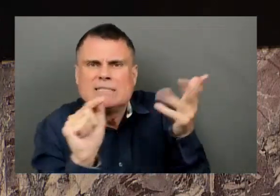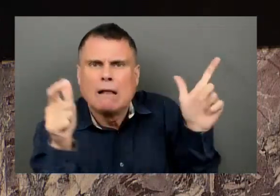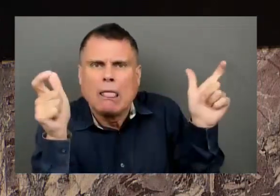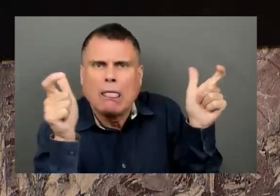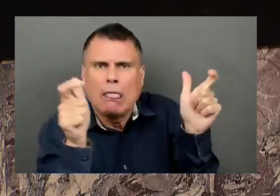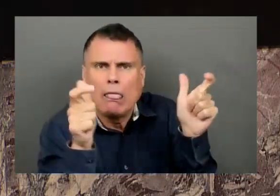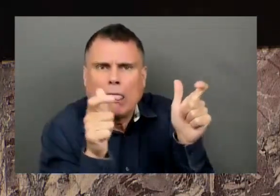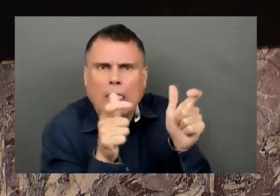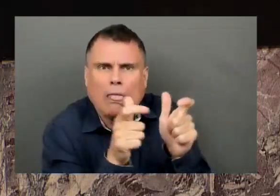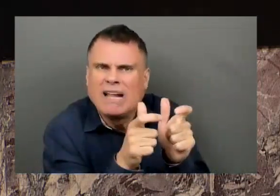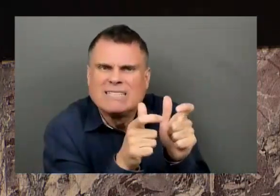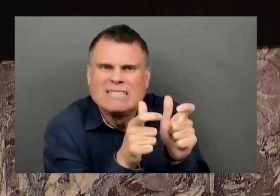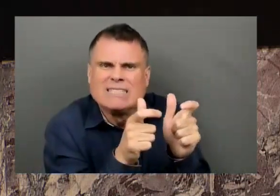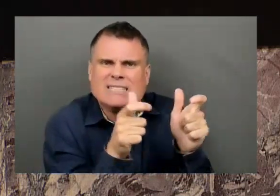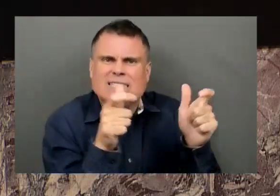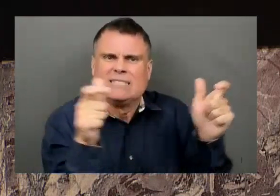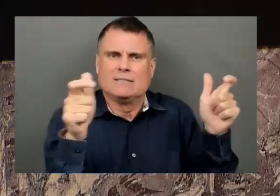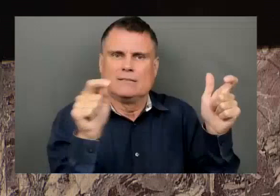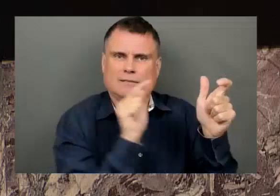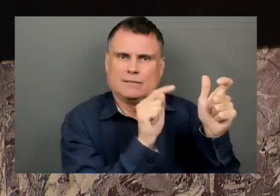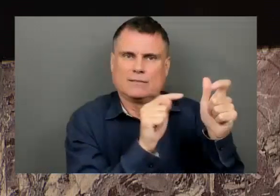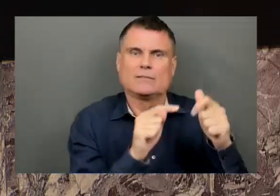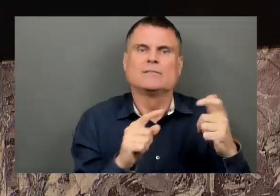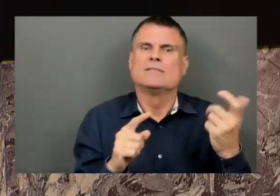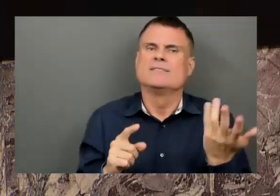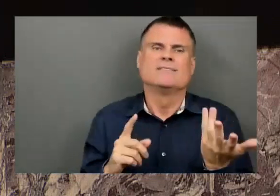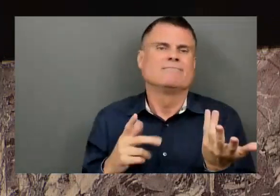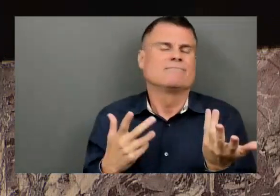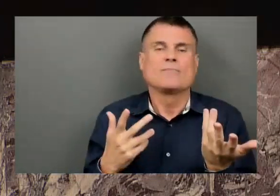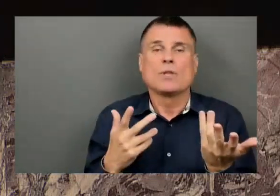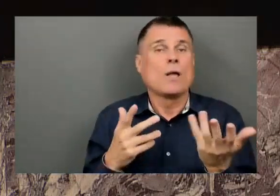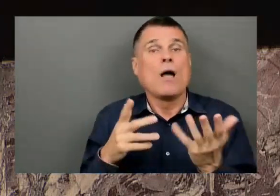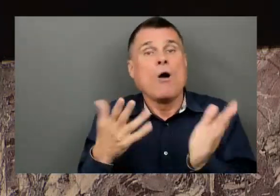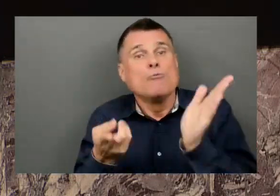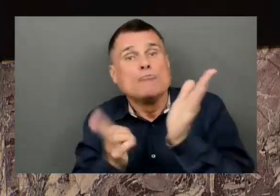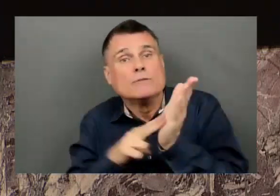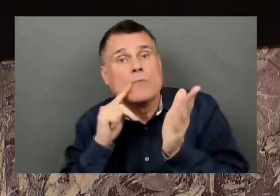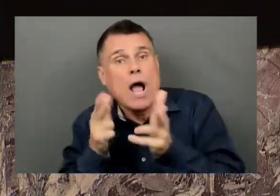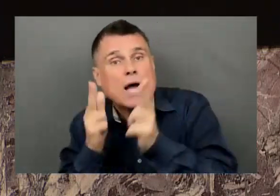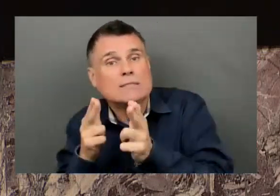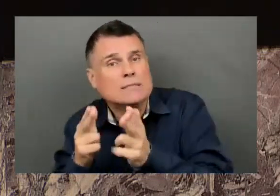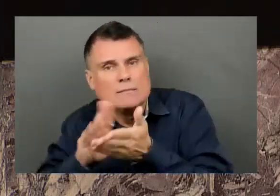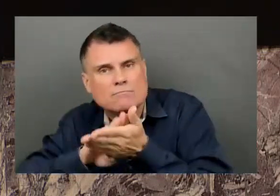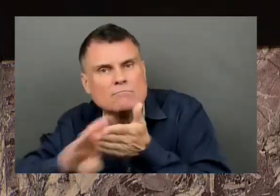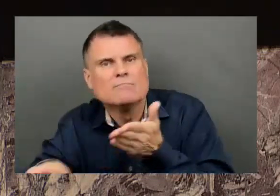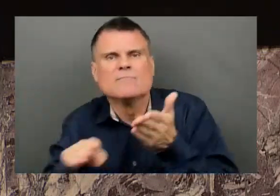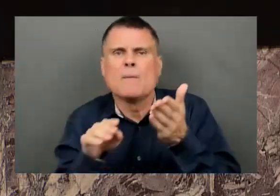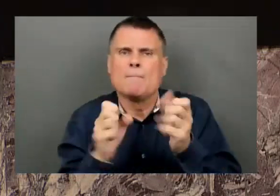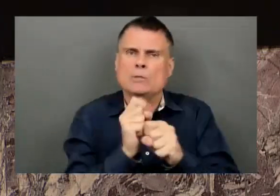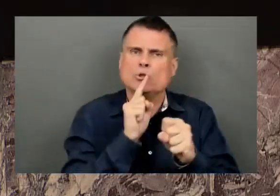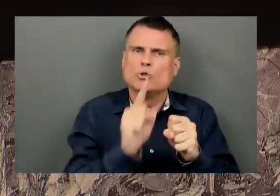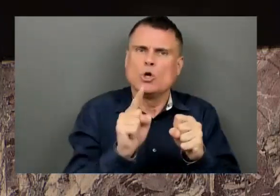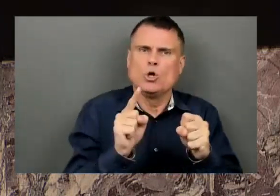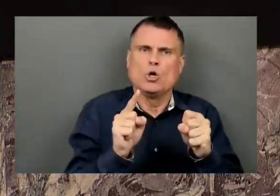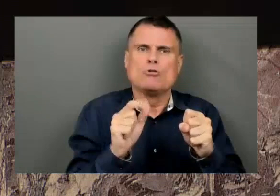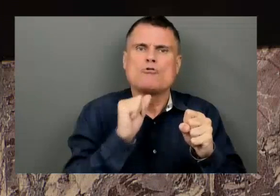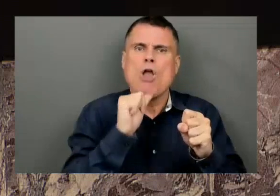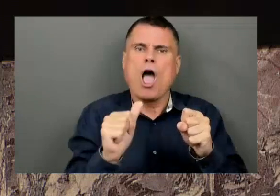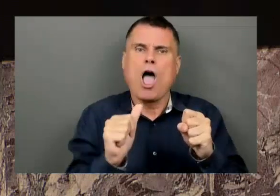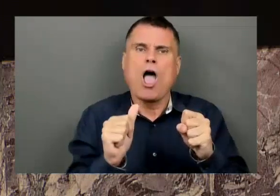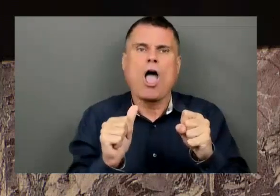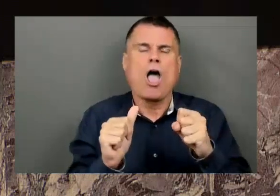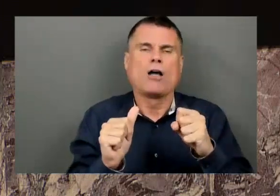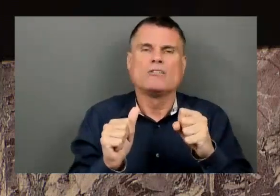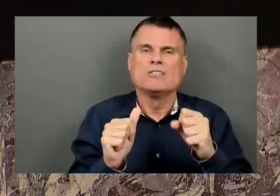around hunting and fishing carefully ensure sustainable practices that don't endanger wildlife populations or that, like the grizzly bear hunt, ban